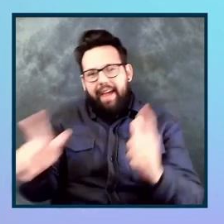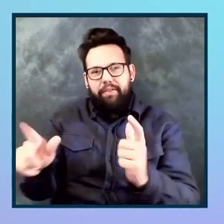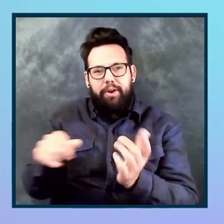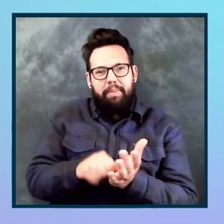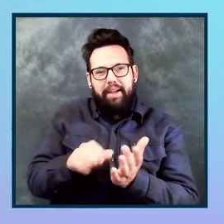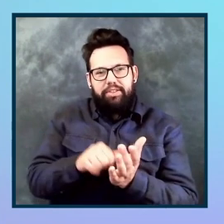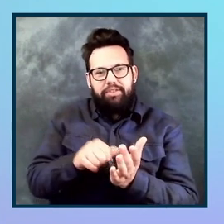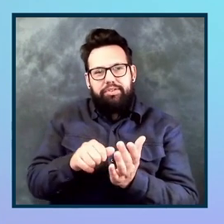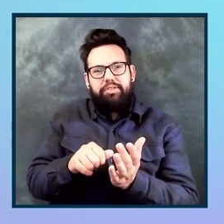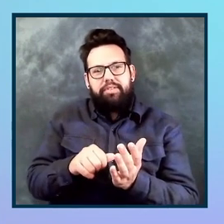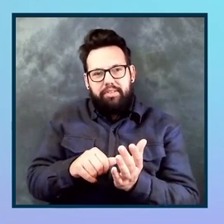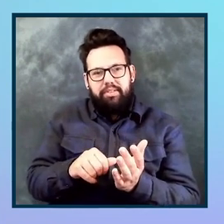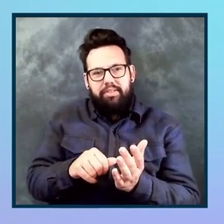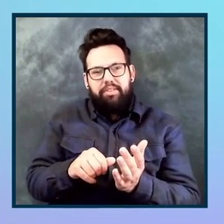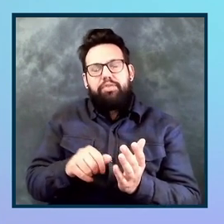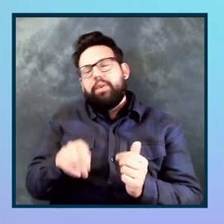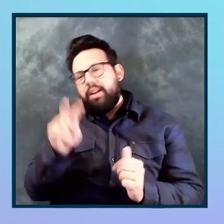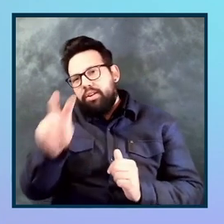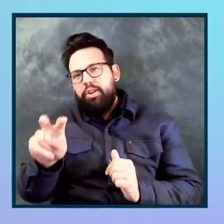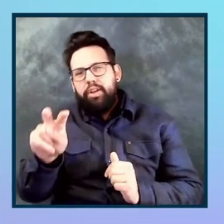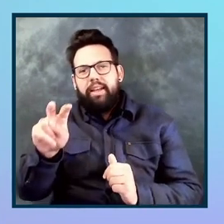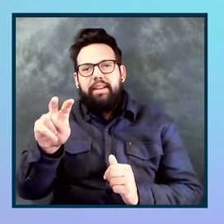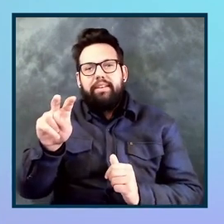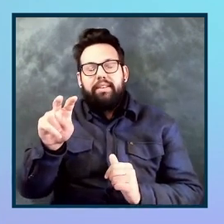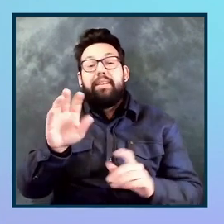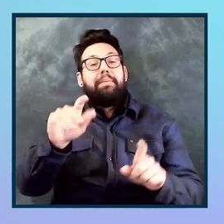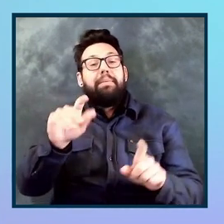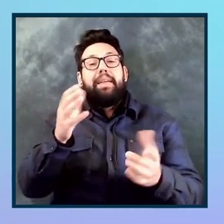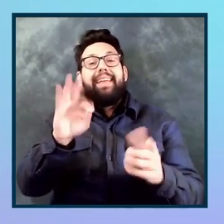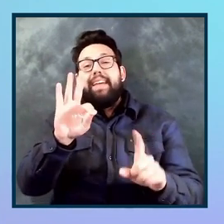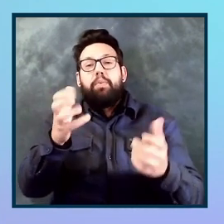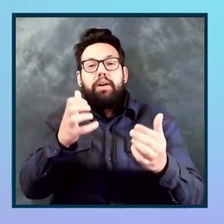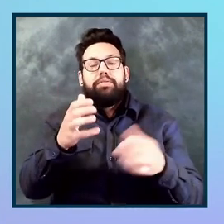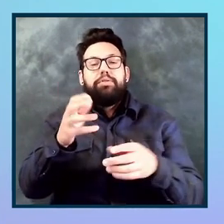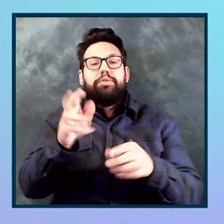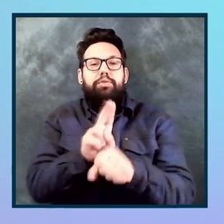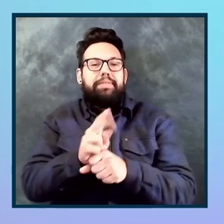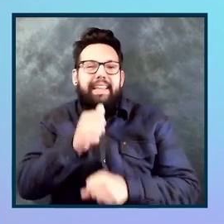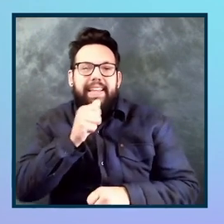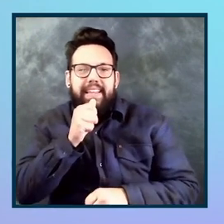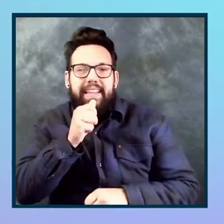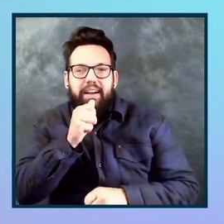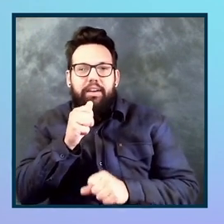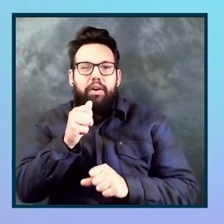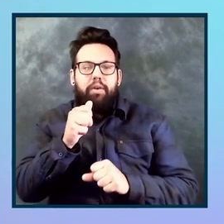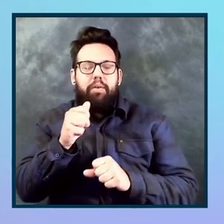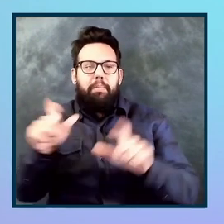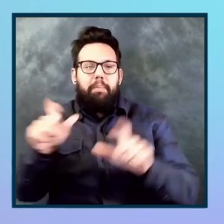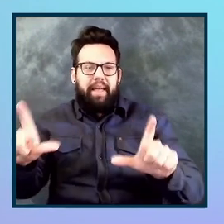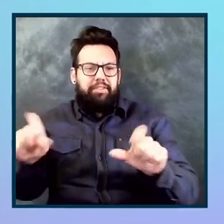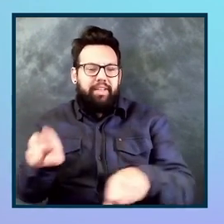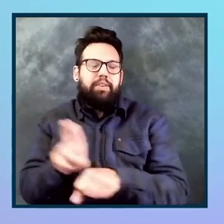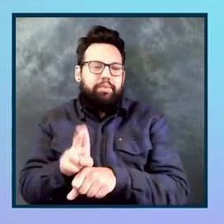Chrome colon slash slash extensions and enable it in incognito mode if you need to do kind of session list testing or anything like that. Yeah. Great.